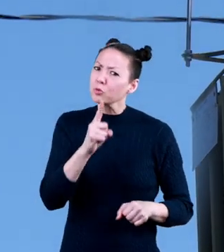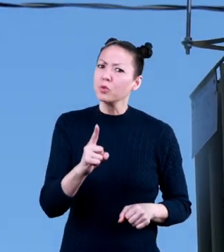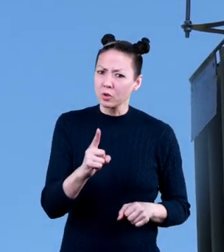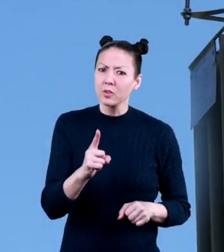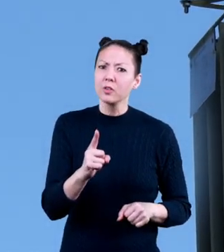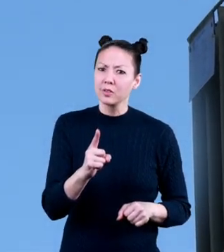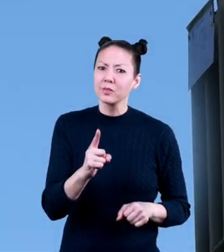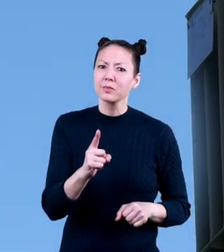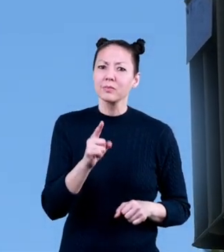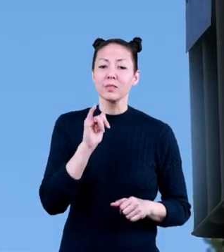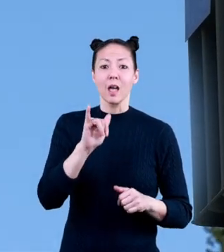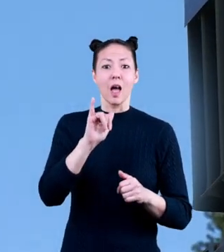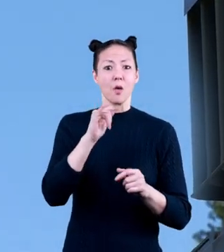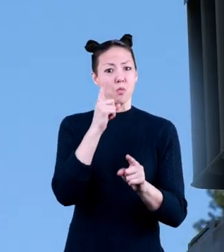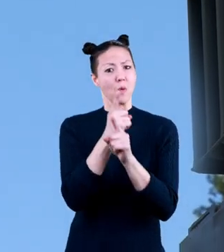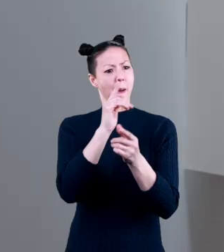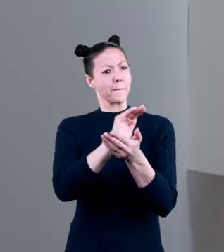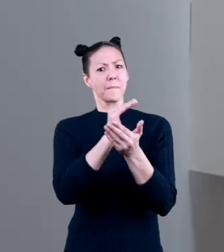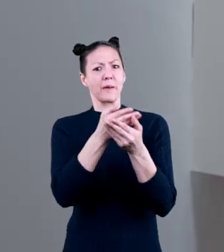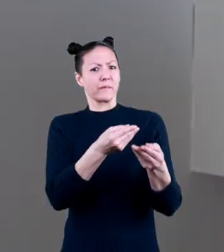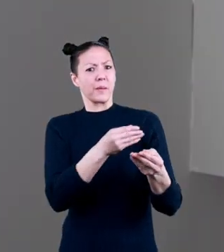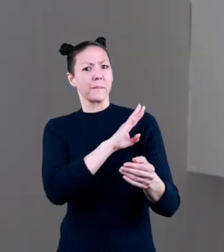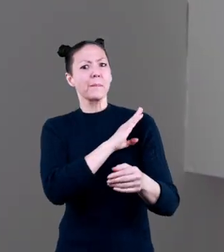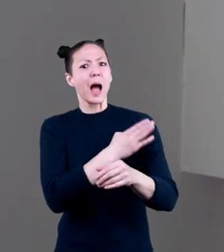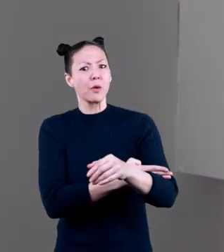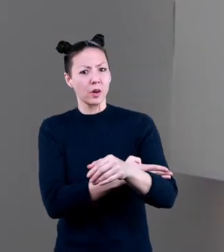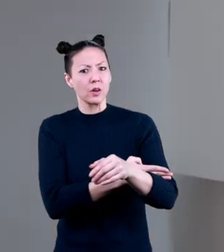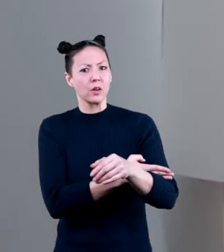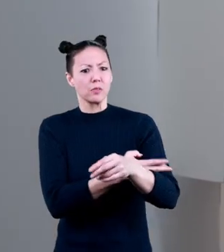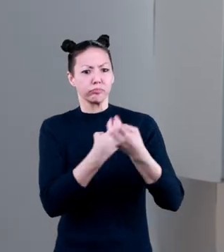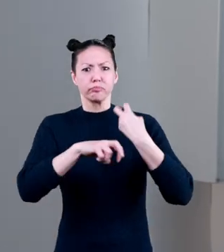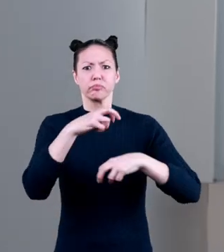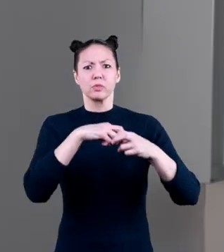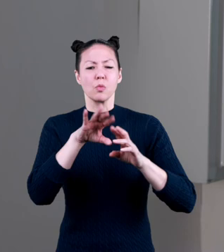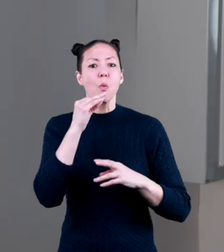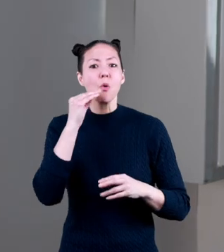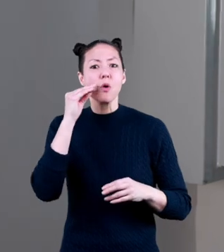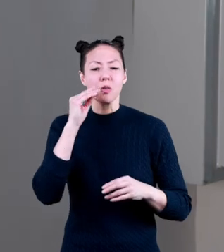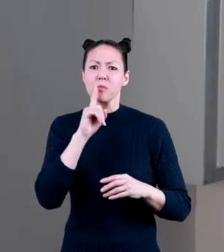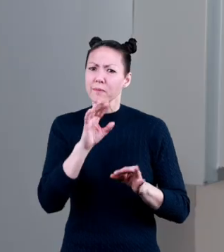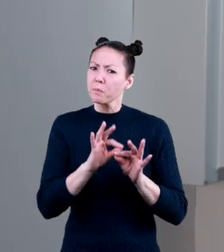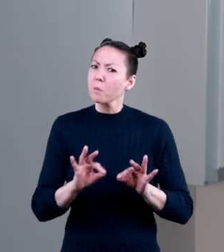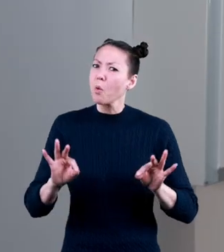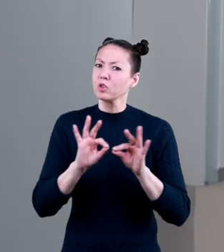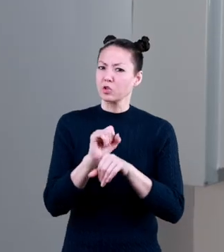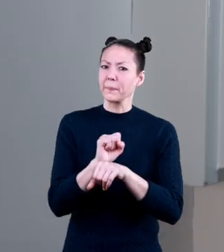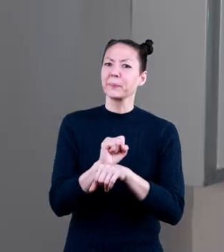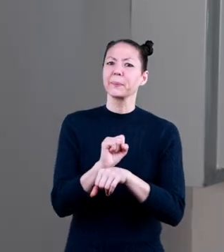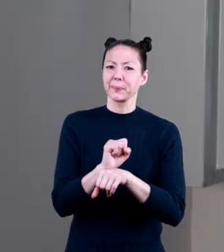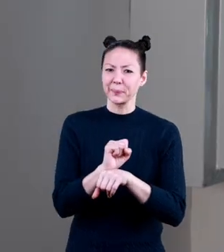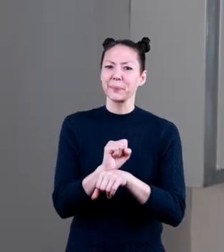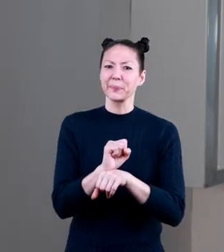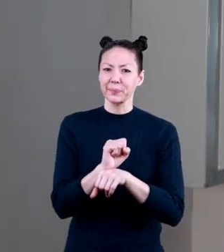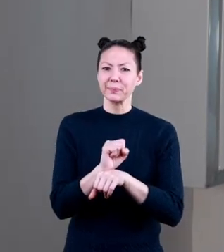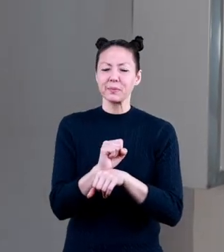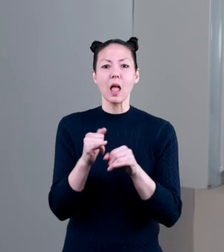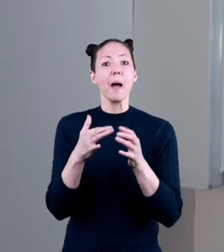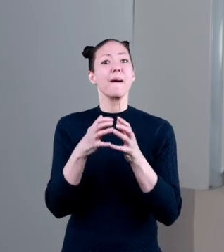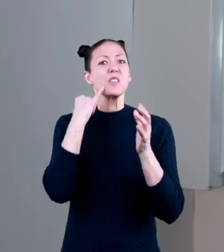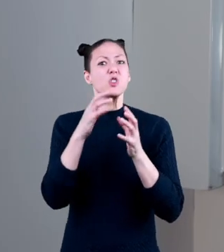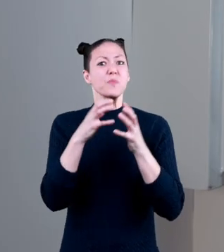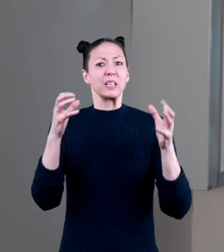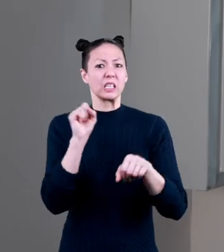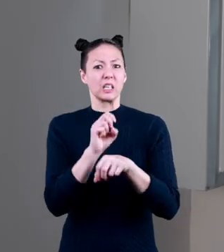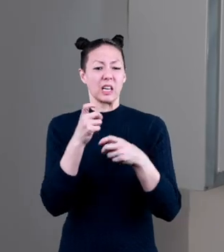make sure that the right amount of power is going to your home. This is a very important job. If too much